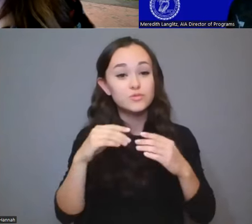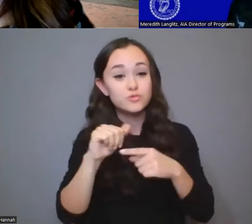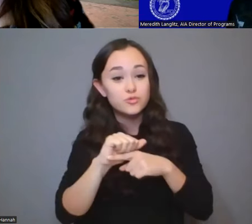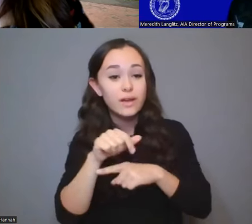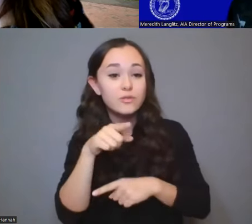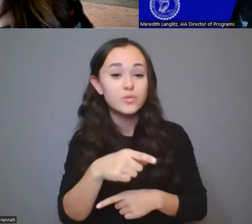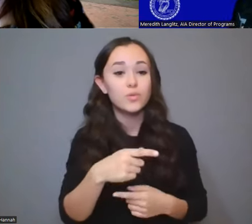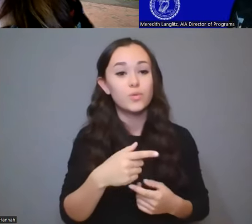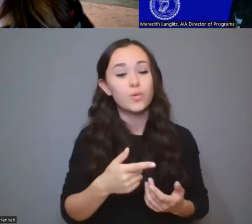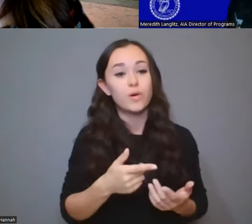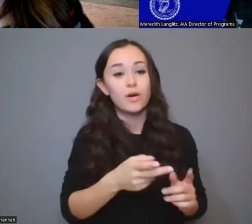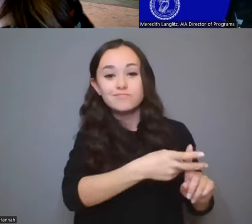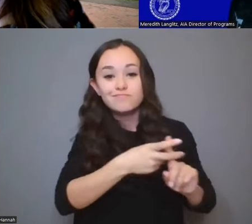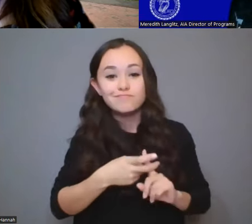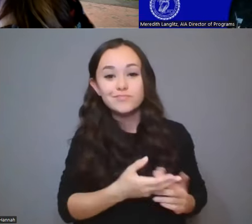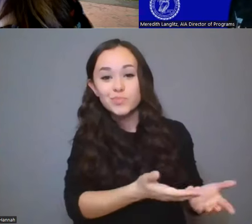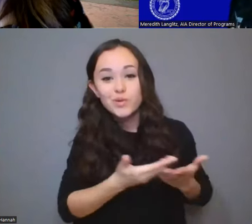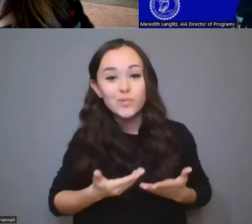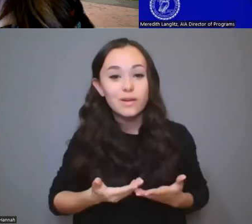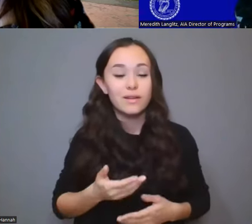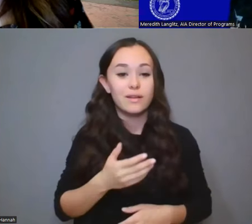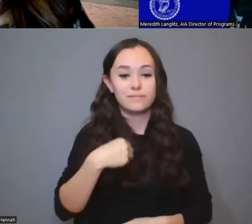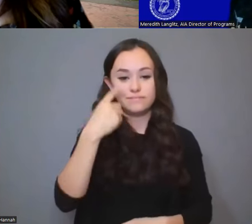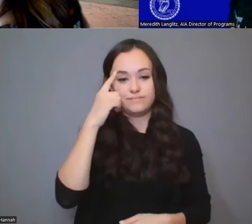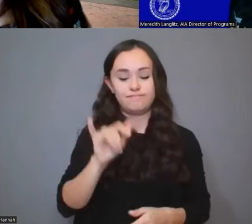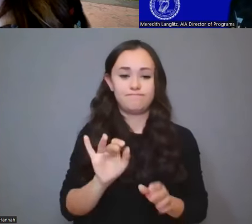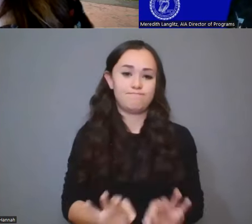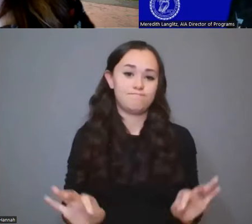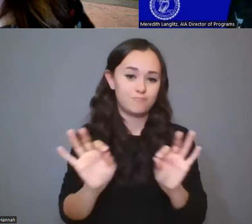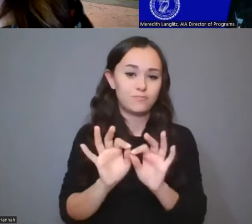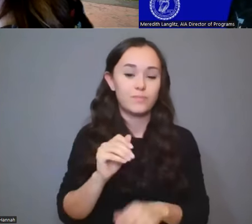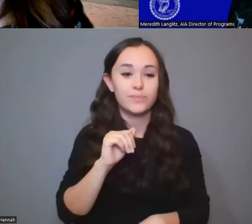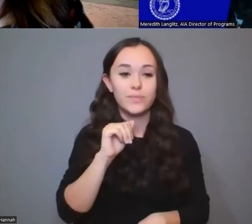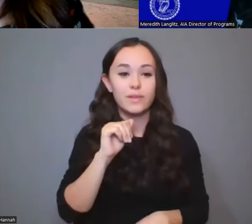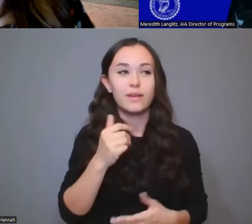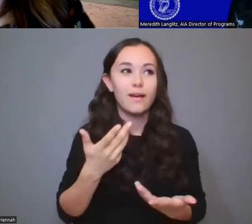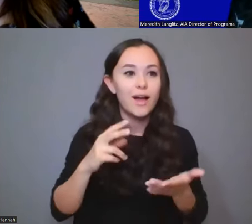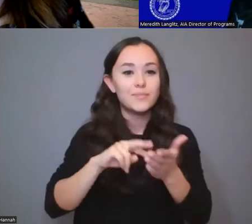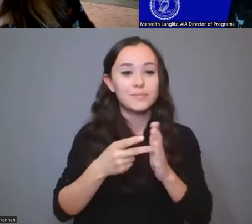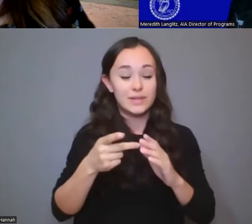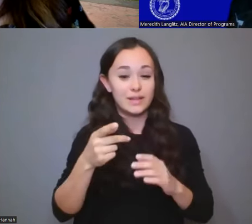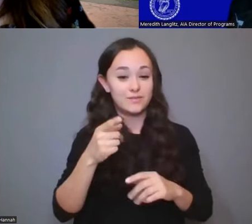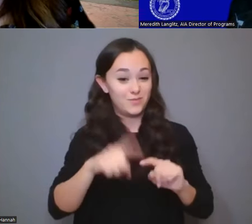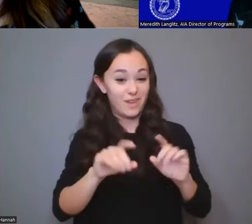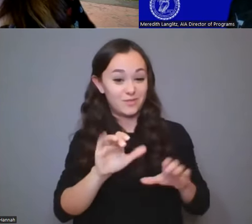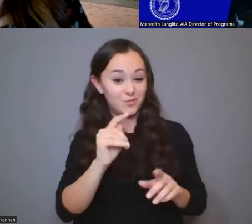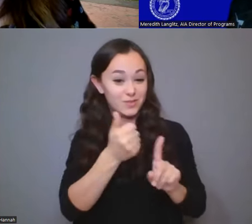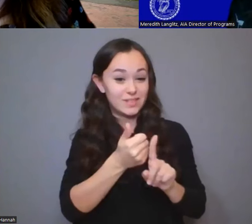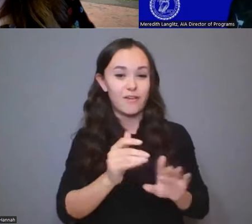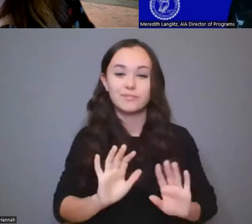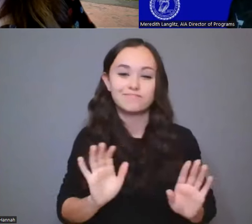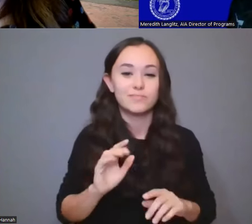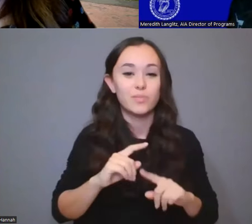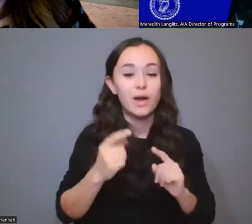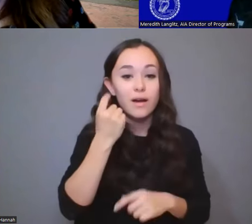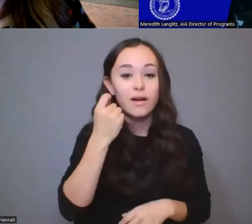in, I think that can often be a very important thing. That's not to say you can't build this from scratch, but you've got to be prepared that it might